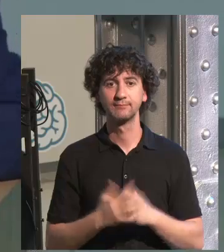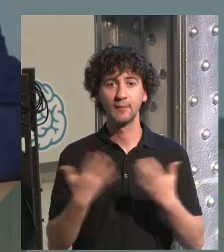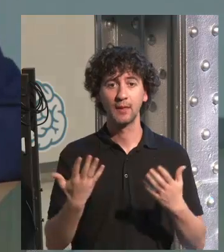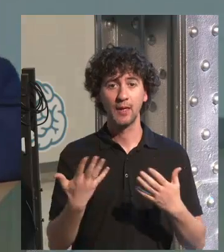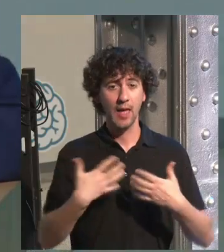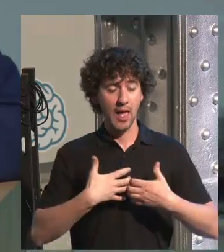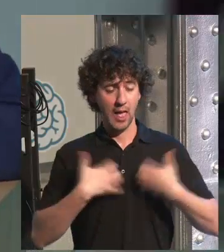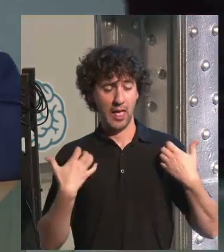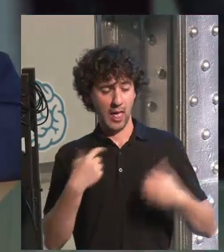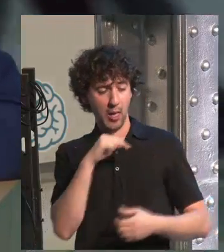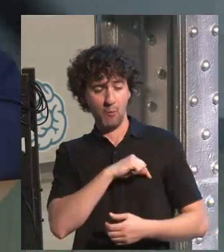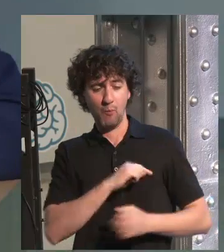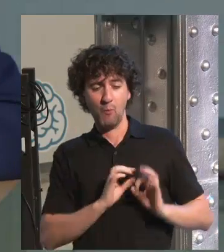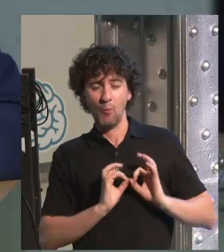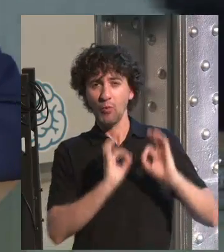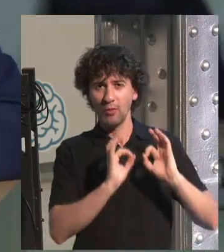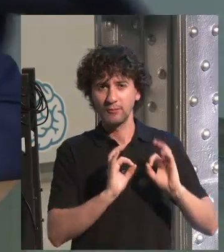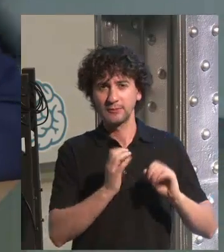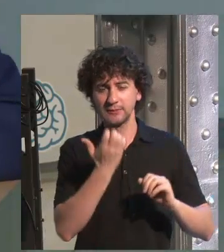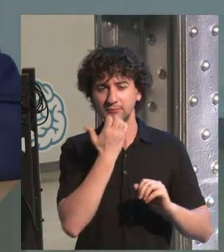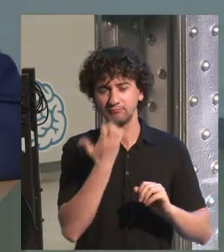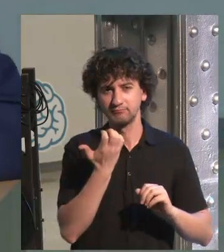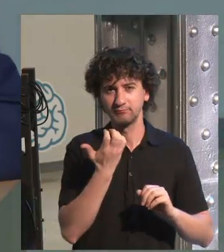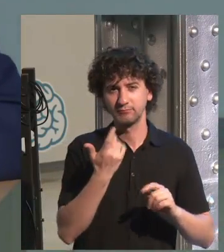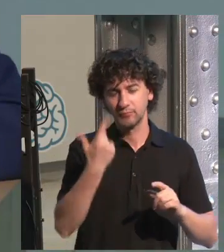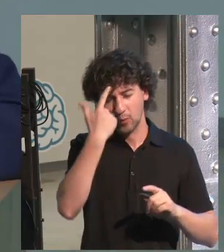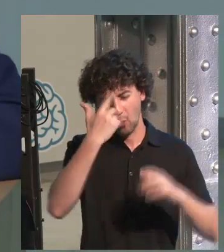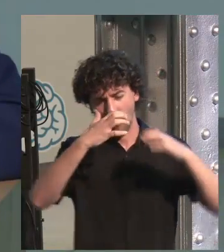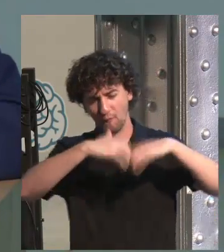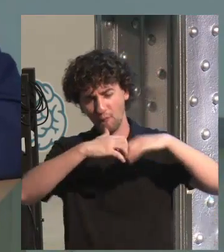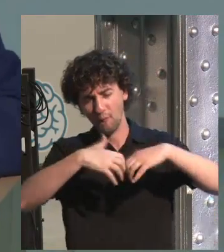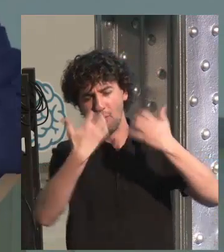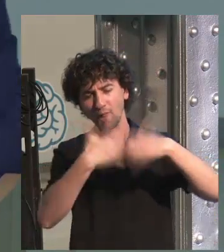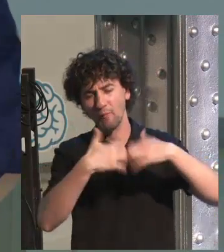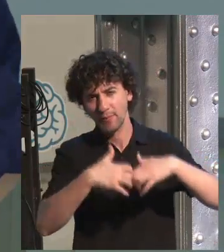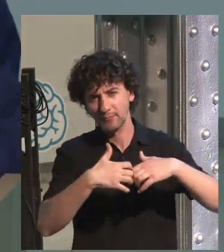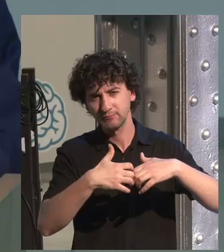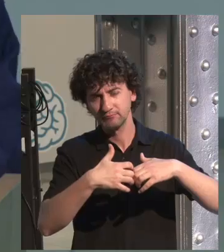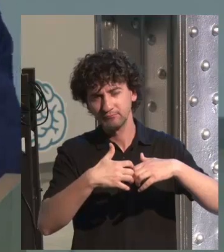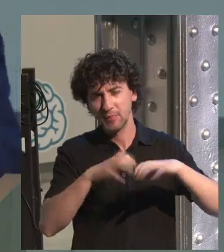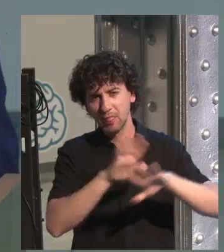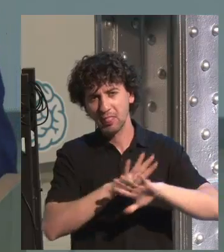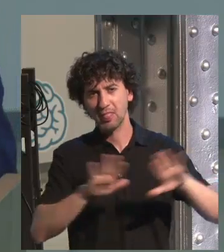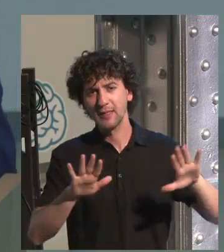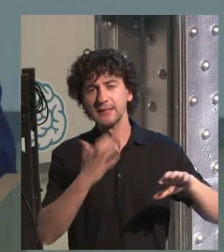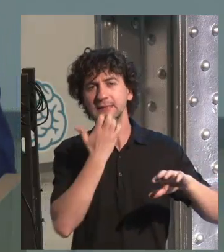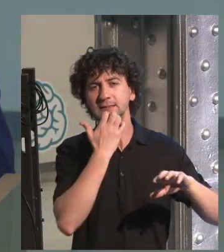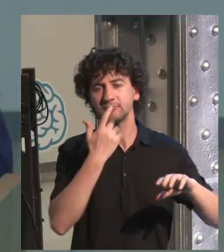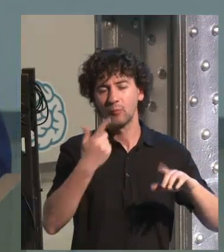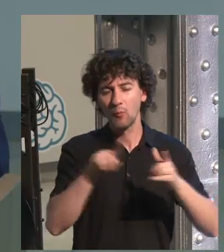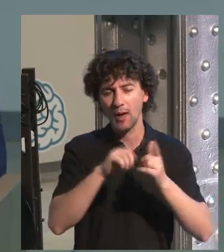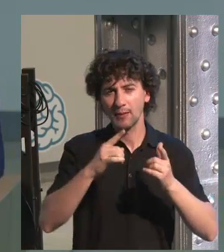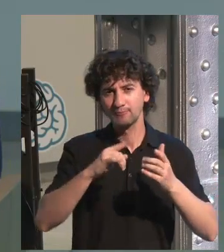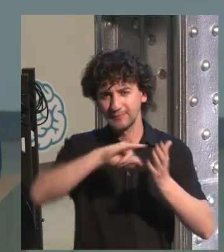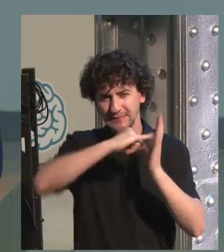that emotions contain the whole functioning of the brain in the sense that